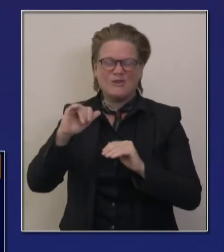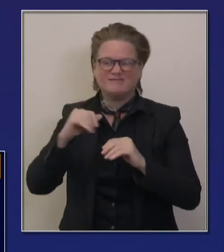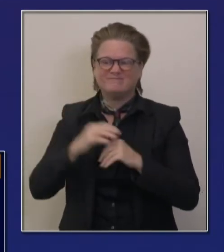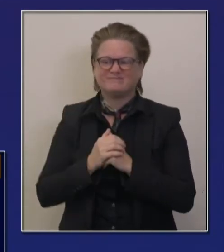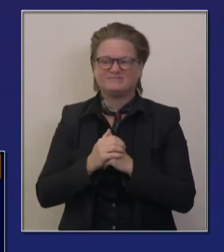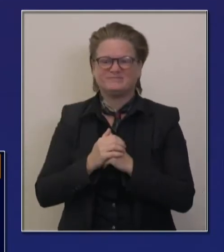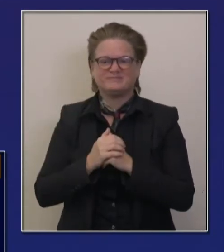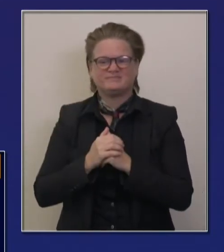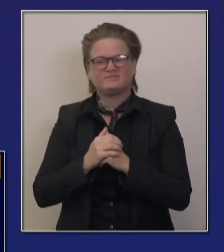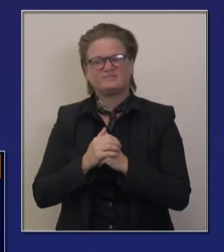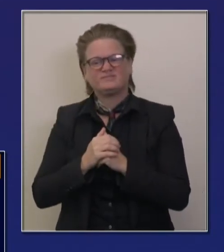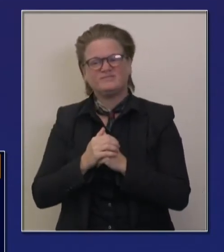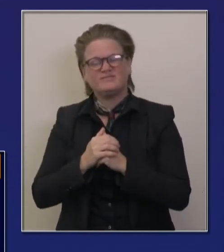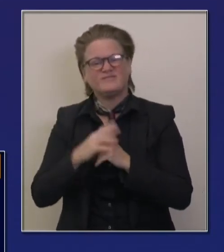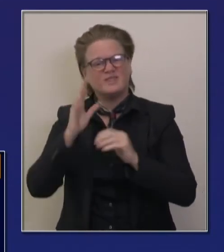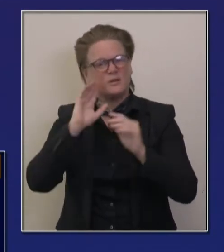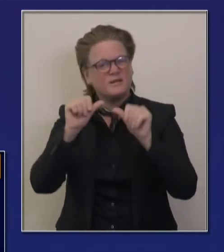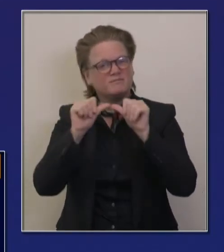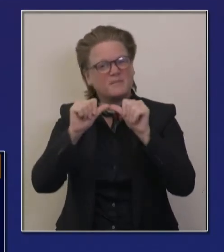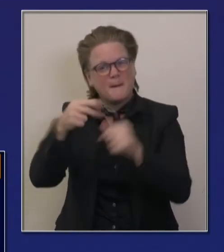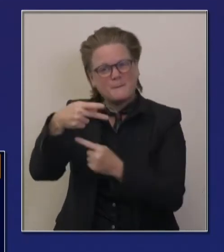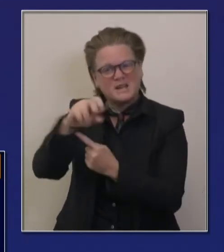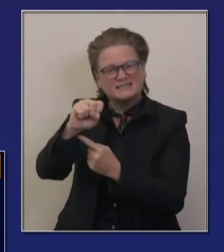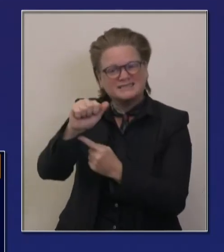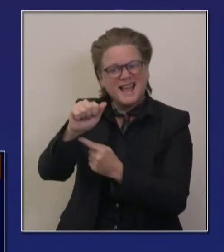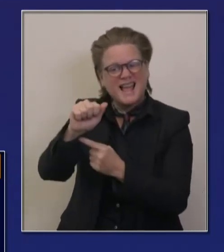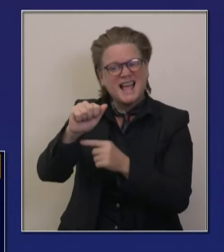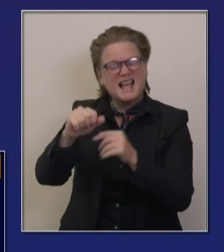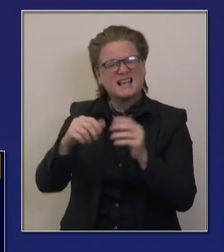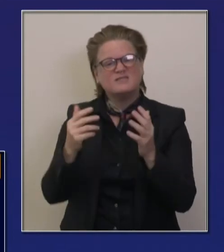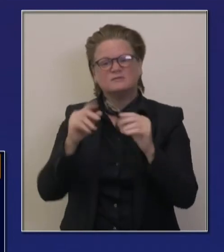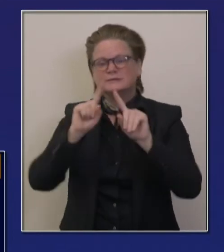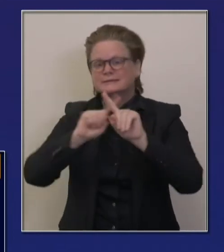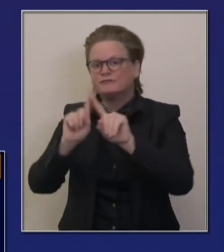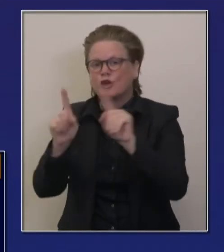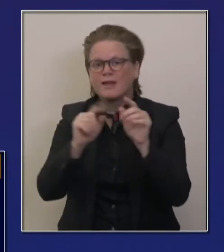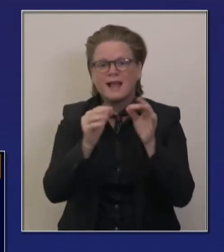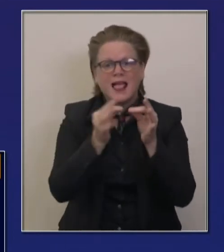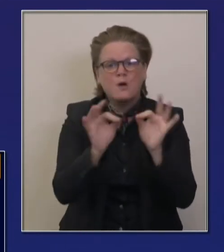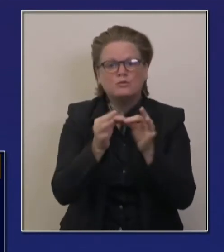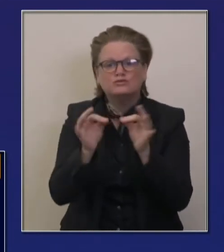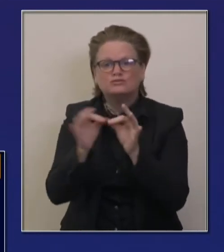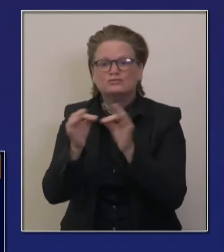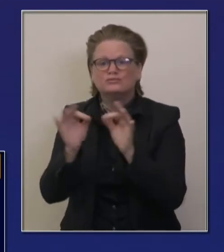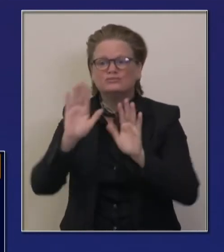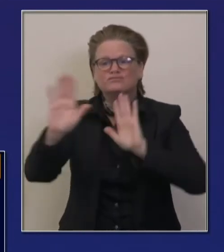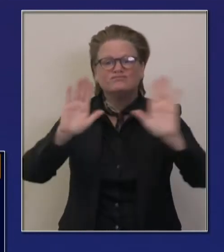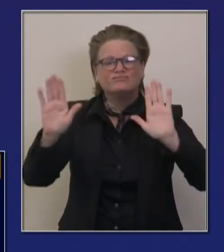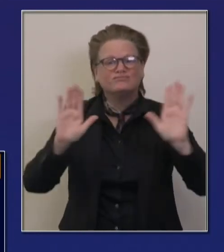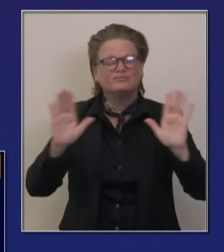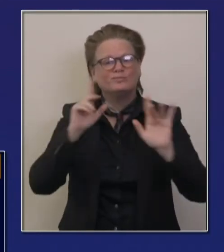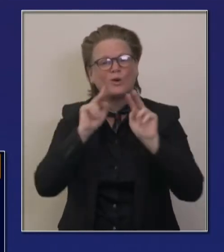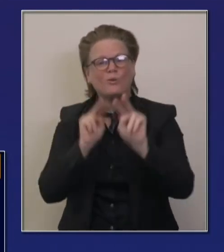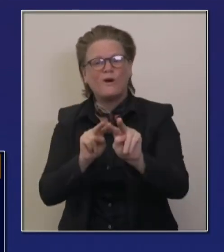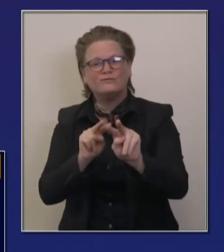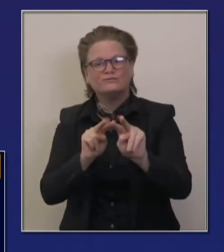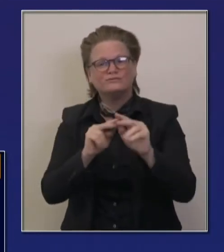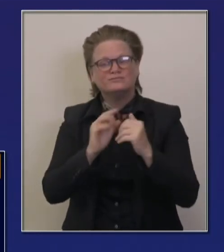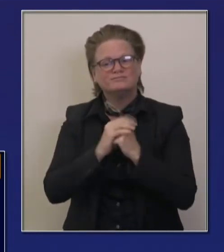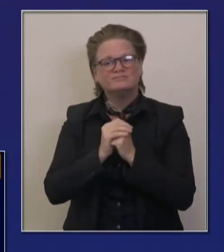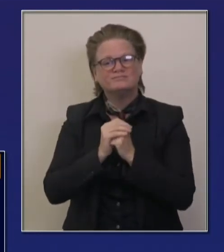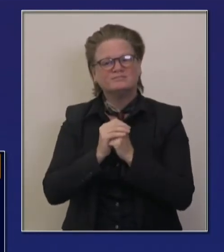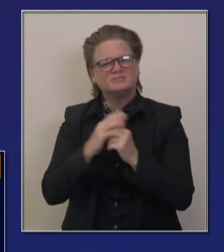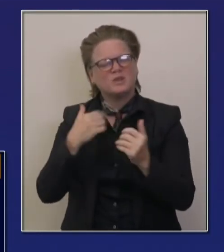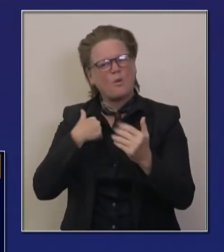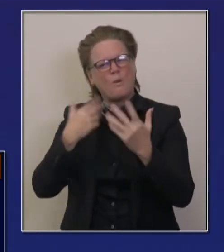any other languages, not, uh, least of which of course always, uh, in Spanish and English, et cetera. want to compliment and I want to